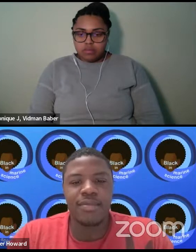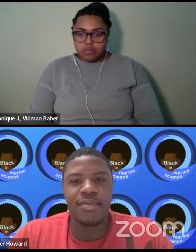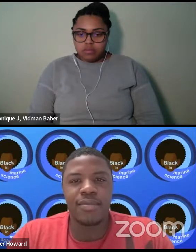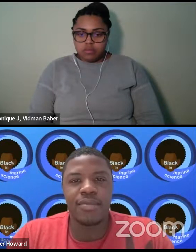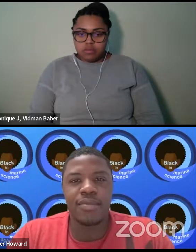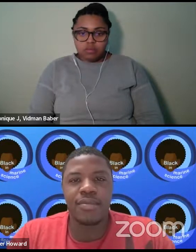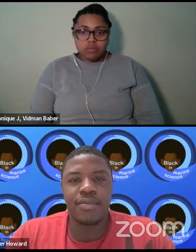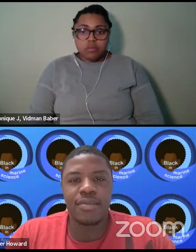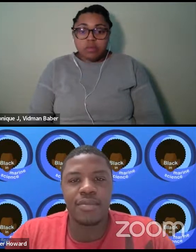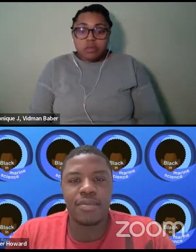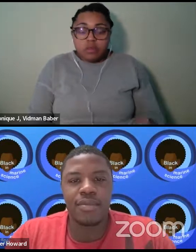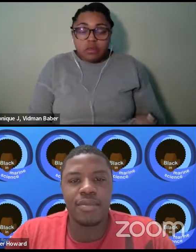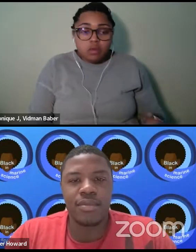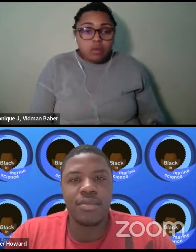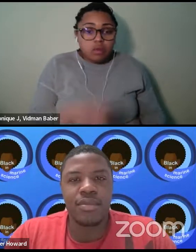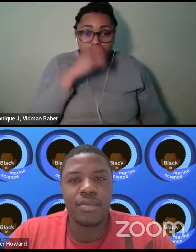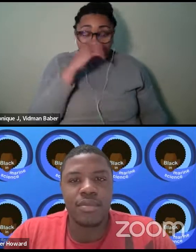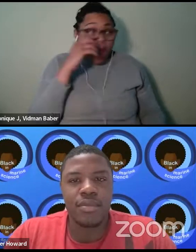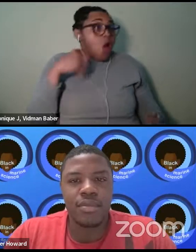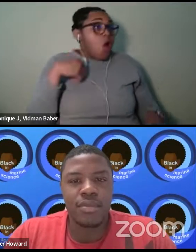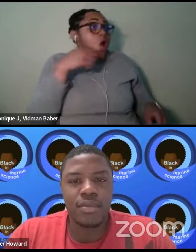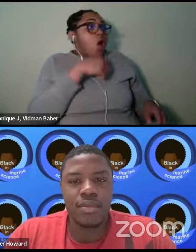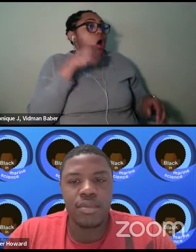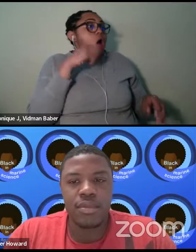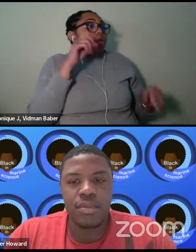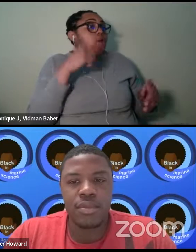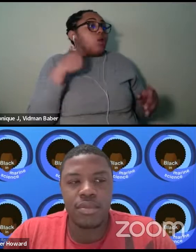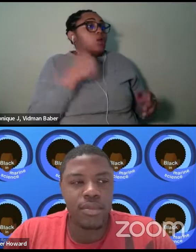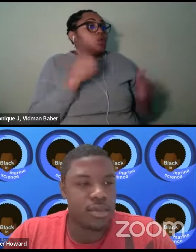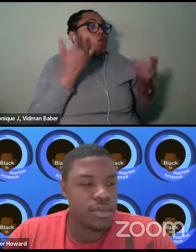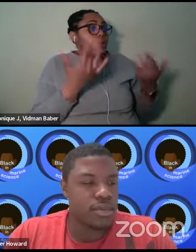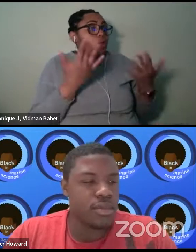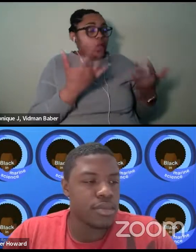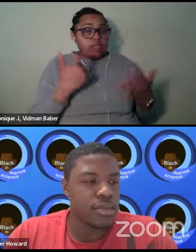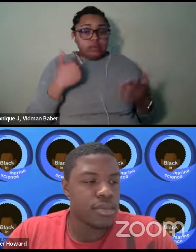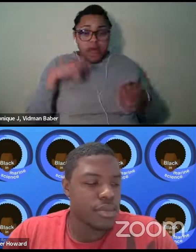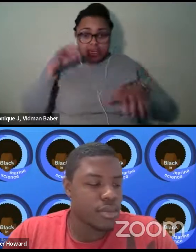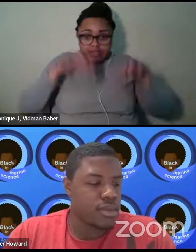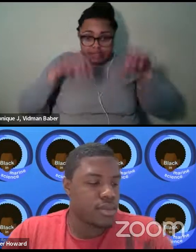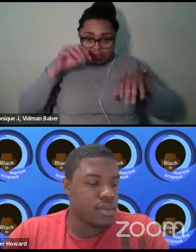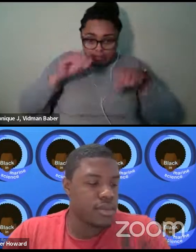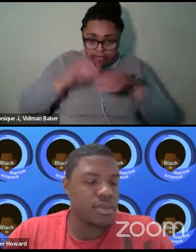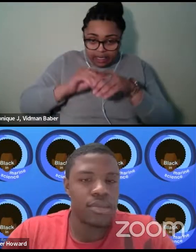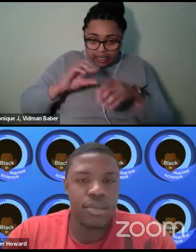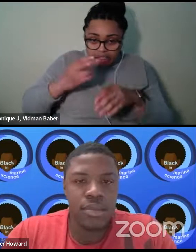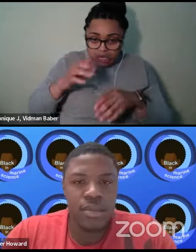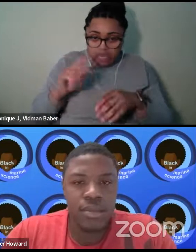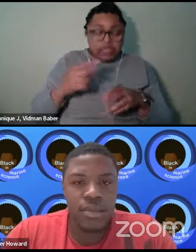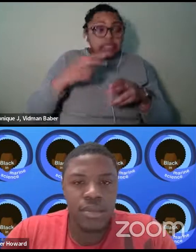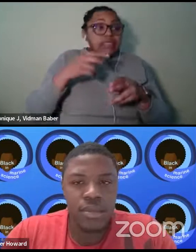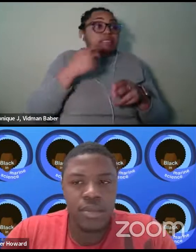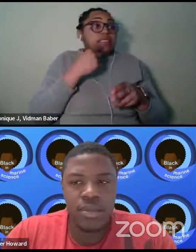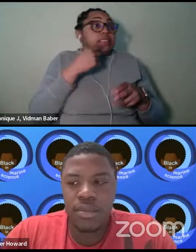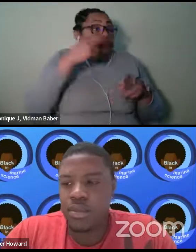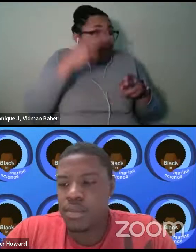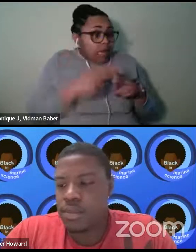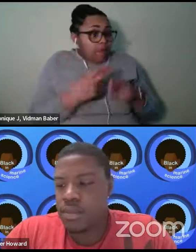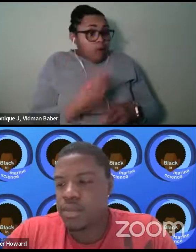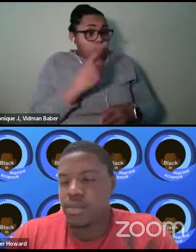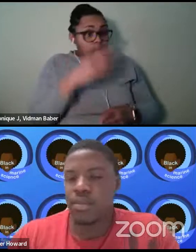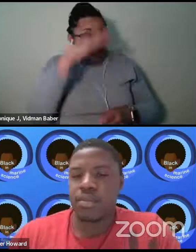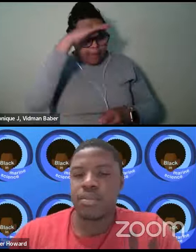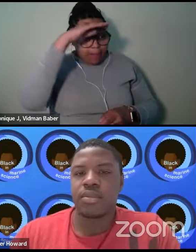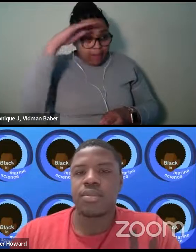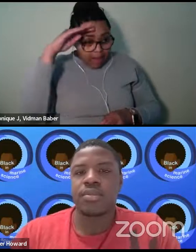Okay, we are waiting. Um, I just put it in the chat. So the question is, name one of the Black mermaids, um, from the diaspora that she talked